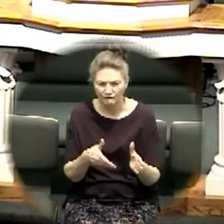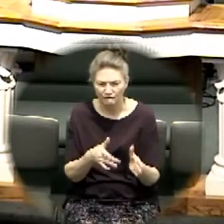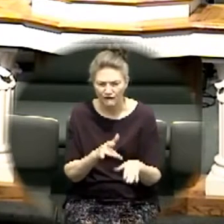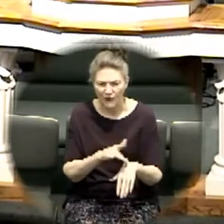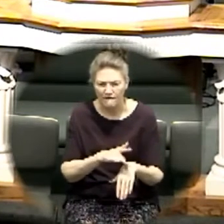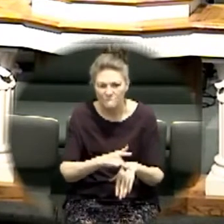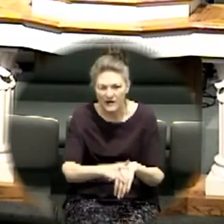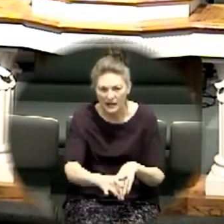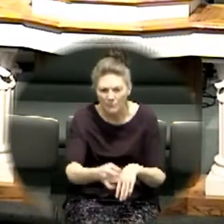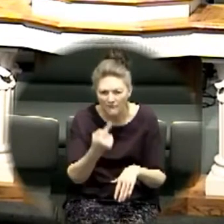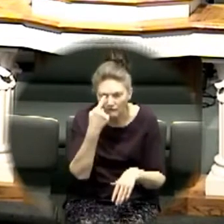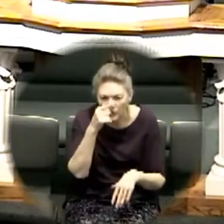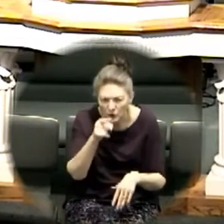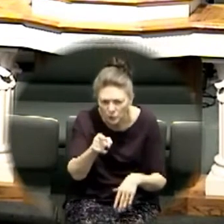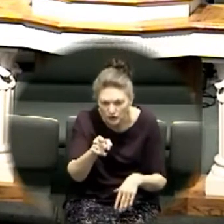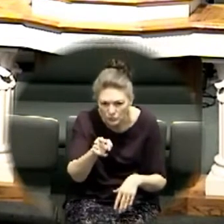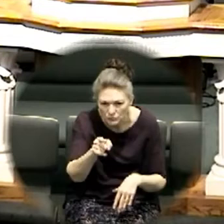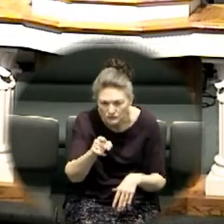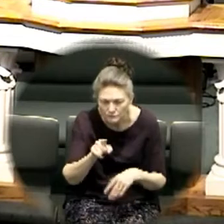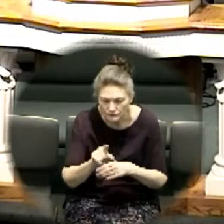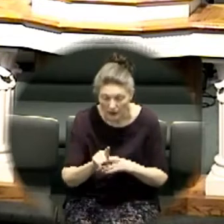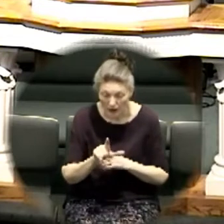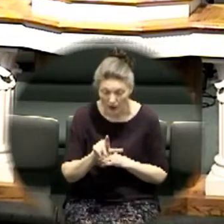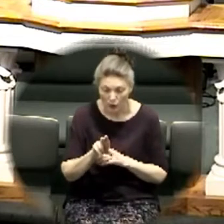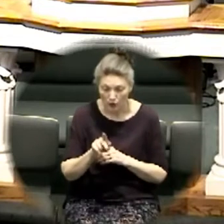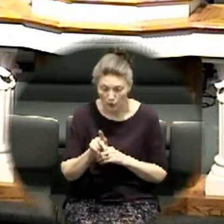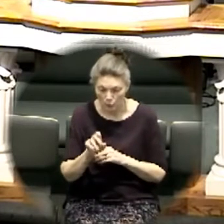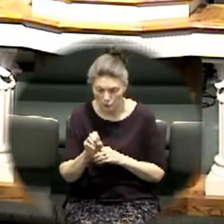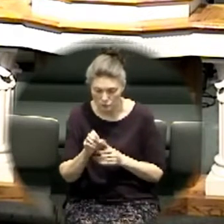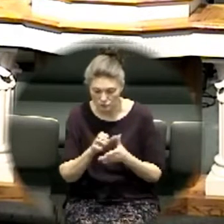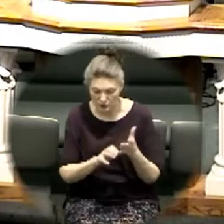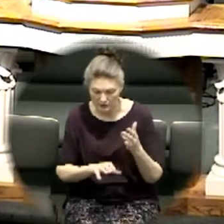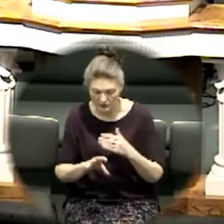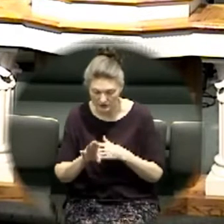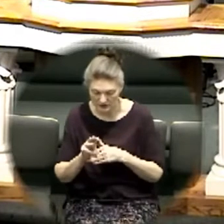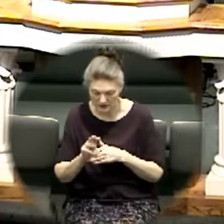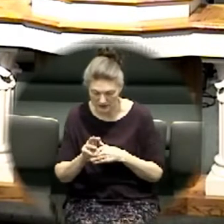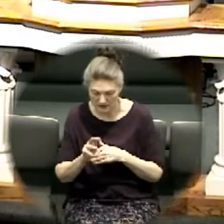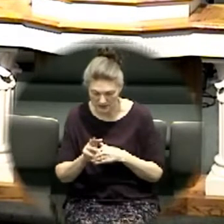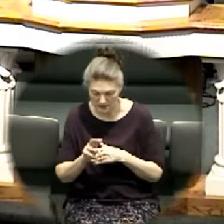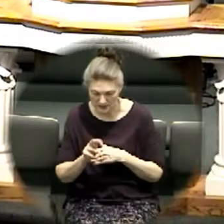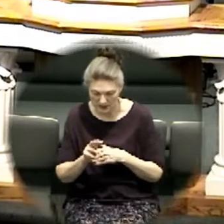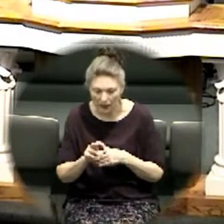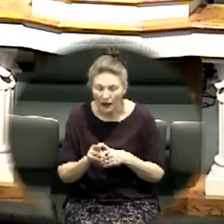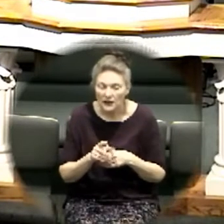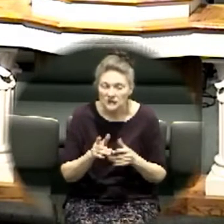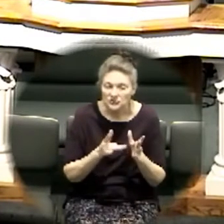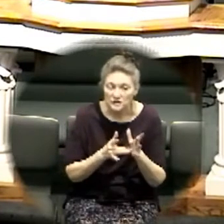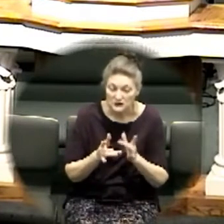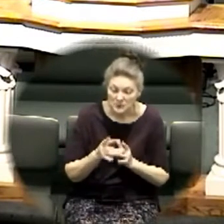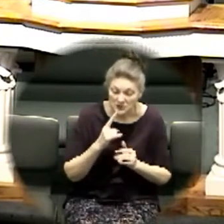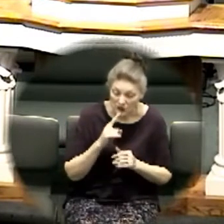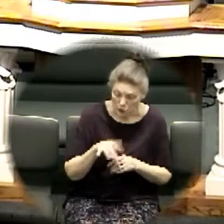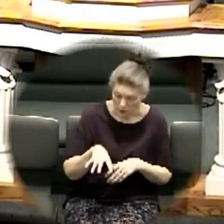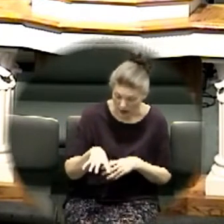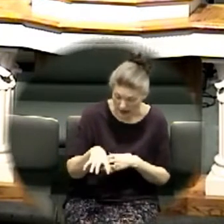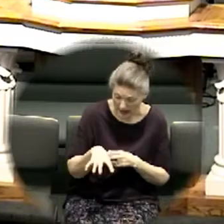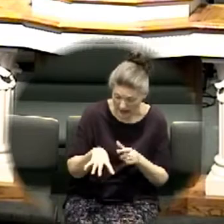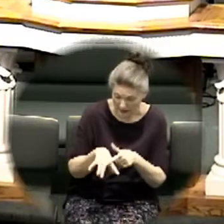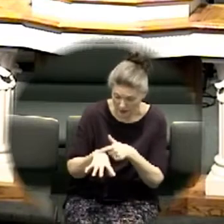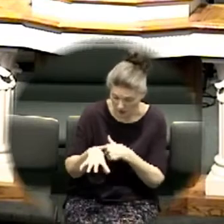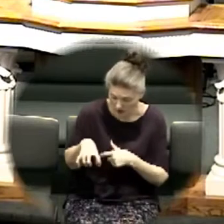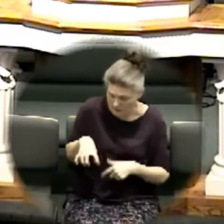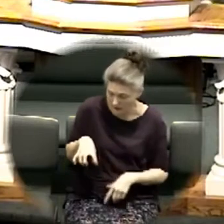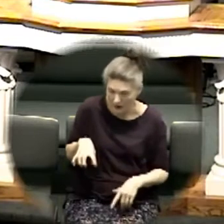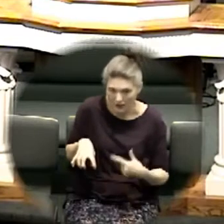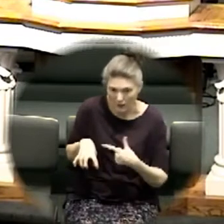looking round about them Luke chapter six he said unto the man stretch forth thy hand and he did so and his